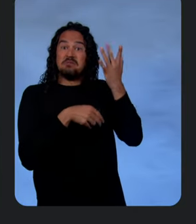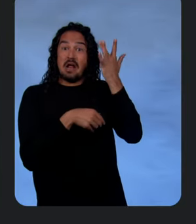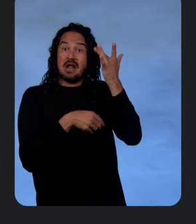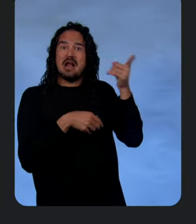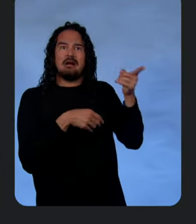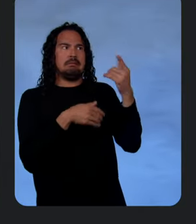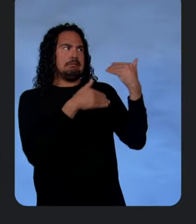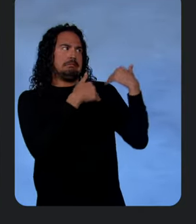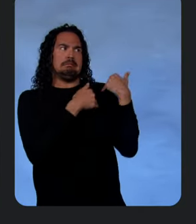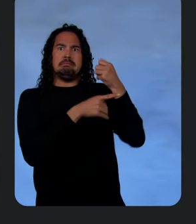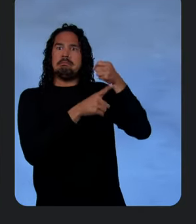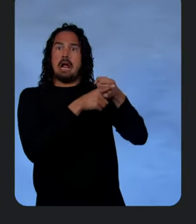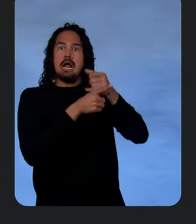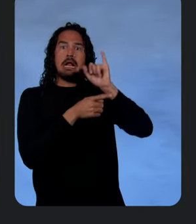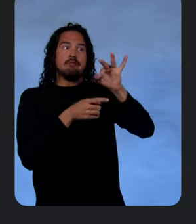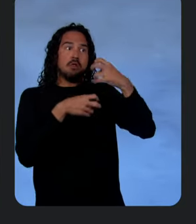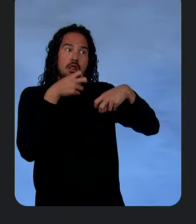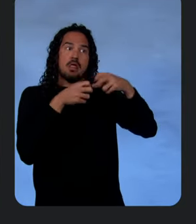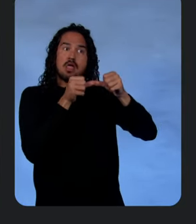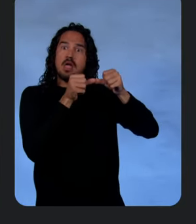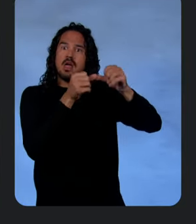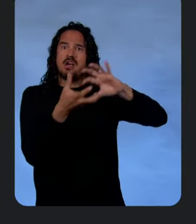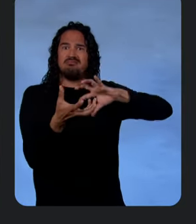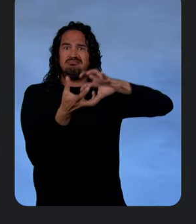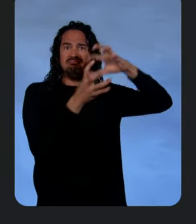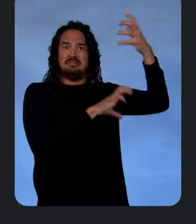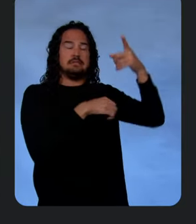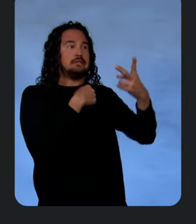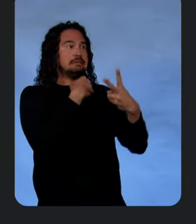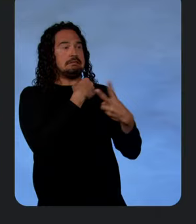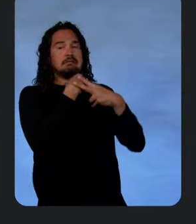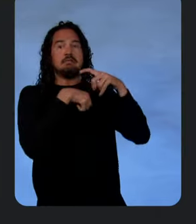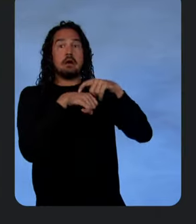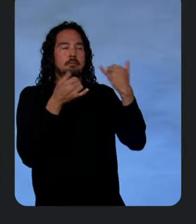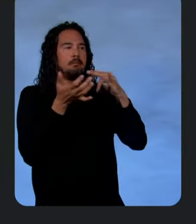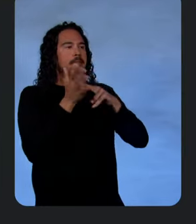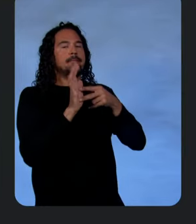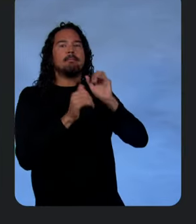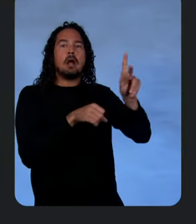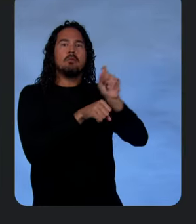it impacts the business. So, great job, Jason, on that one. So, let's switch gears.